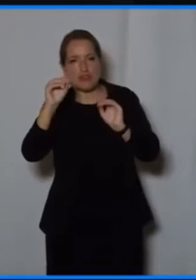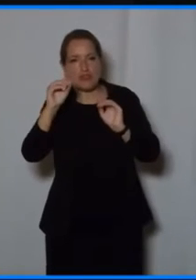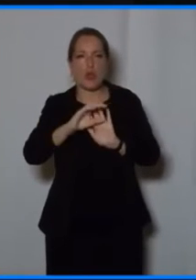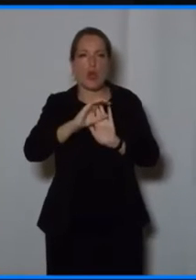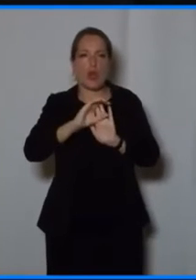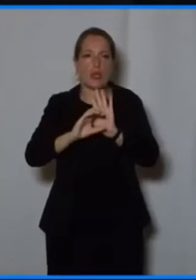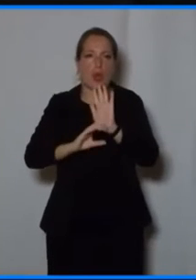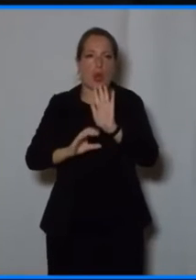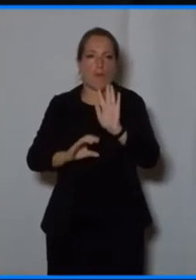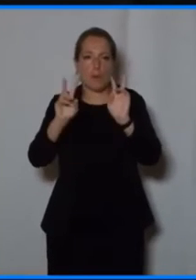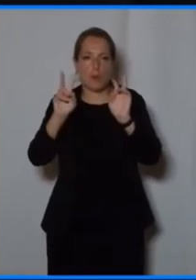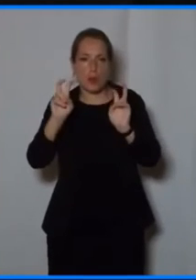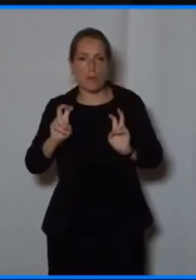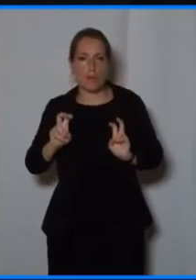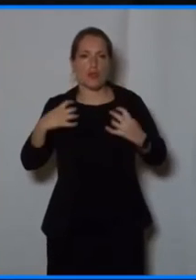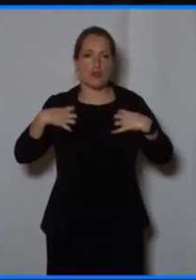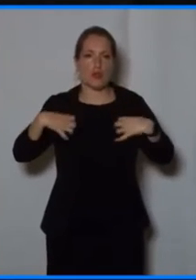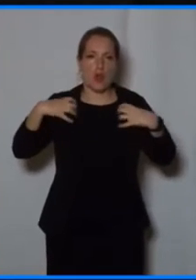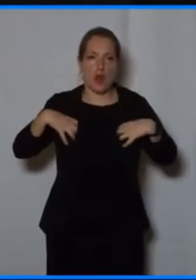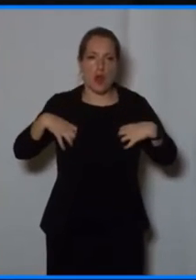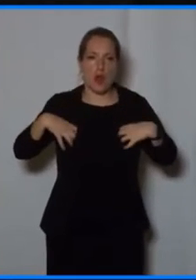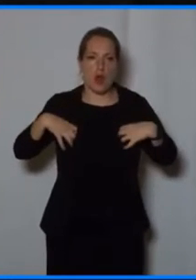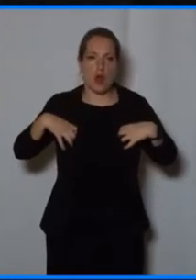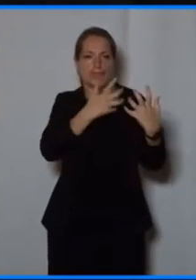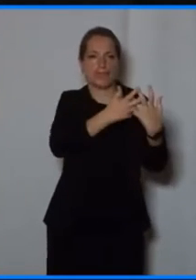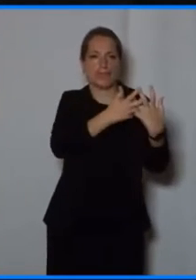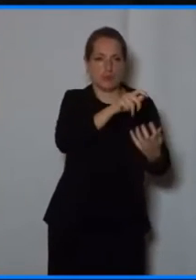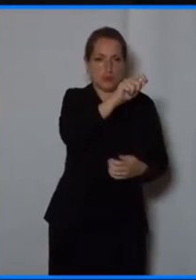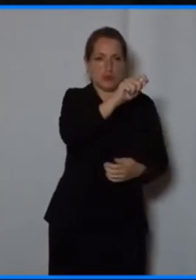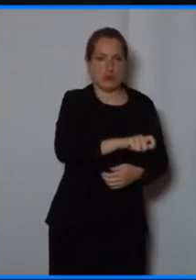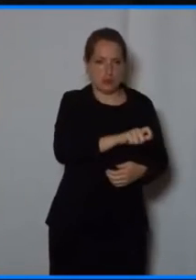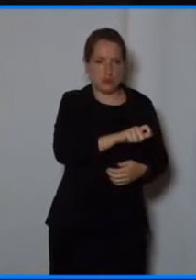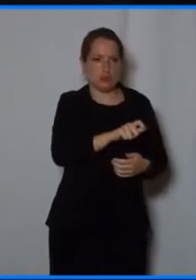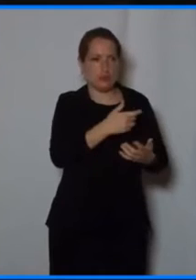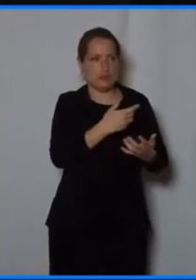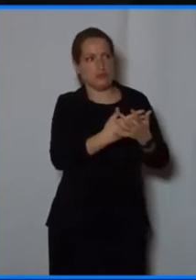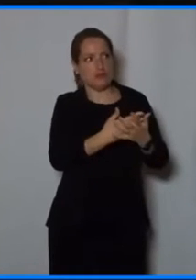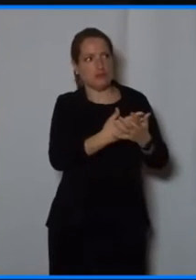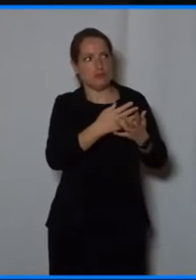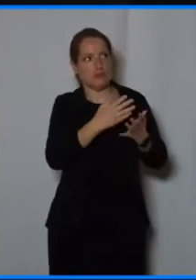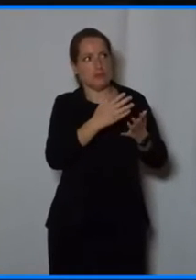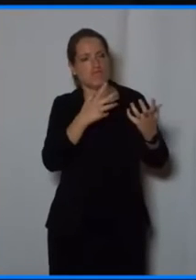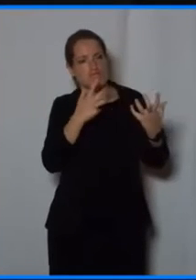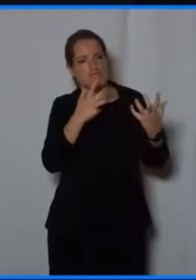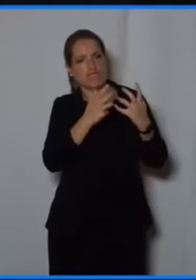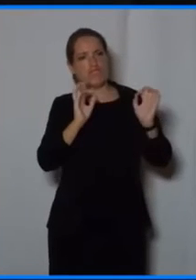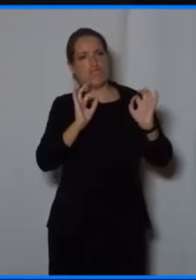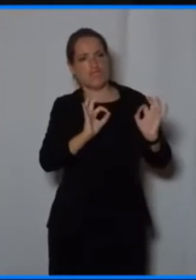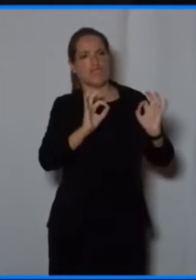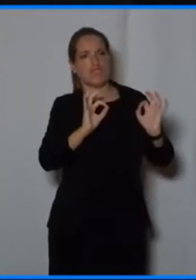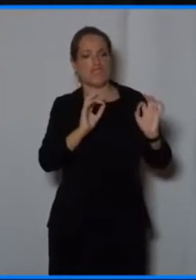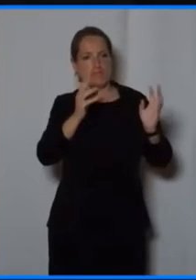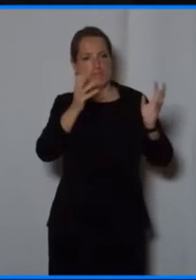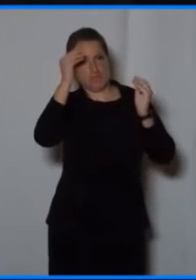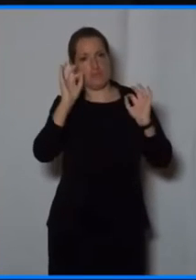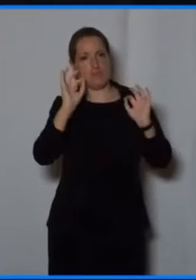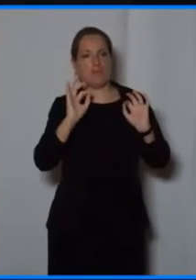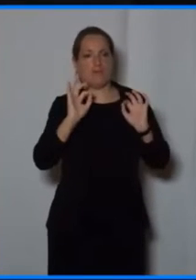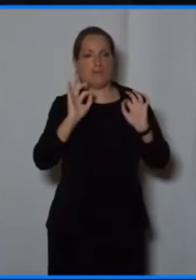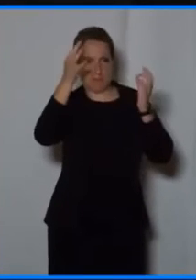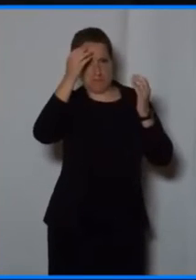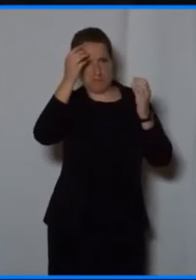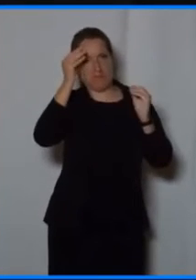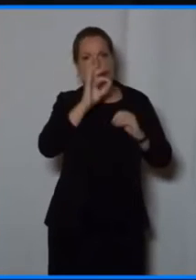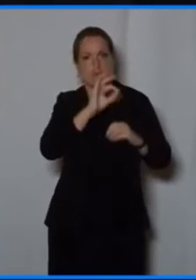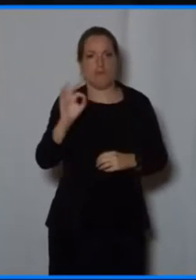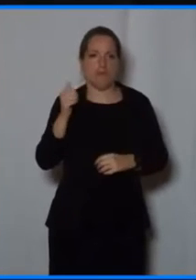interact with, with students, you know, in a very, in a very specific way. And by the way, it's not just true for students. It's, I mean, too many of our